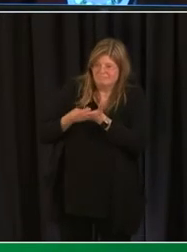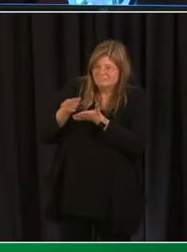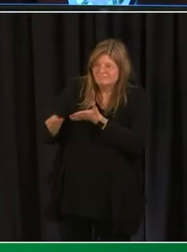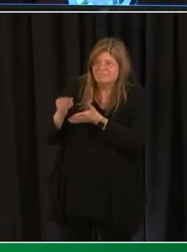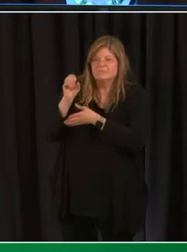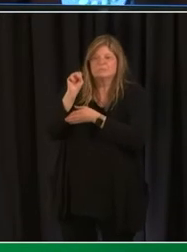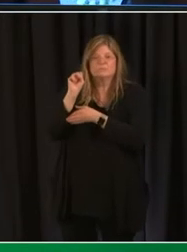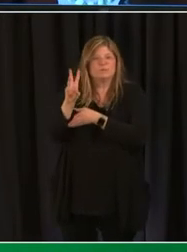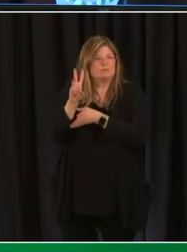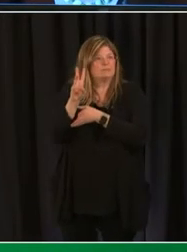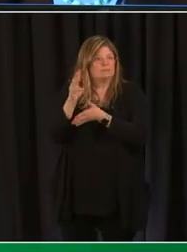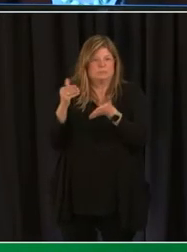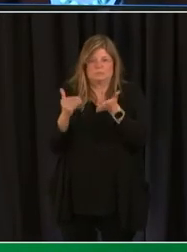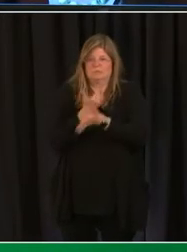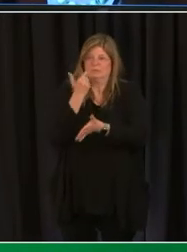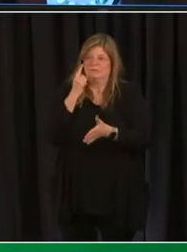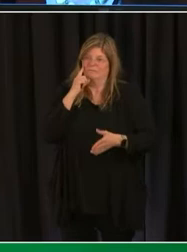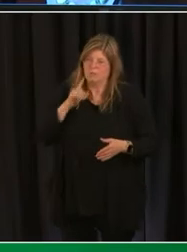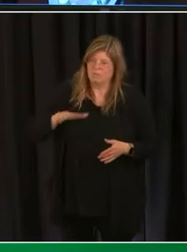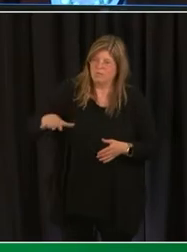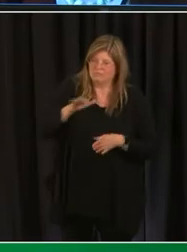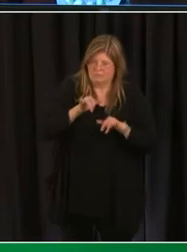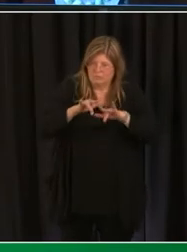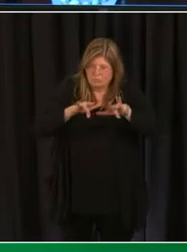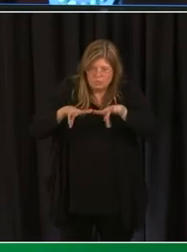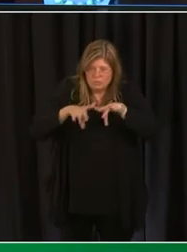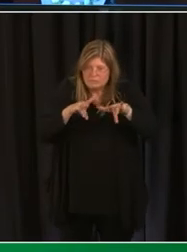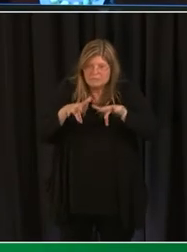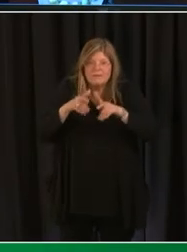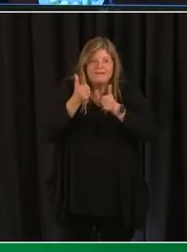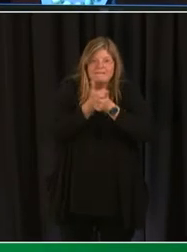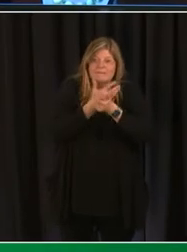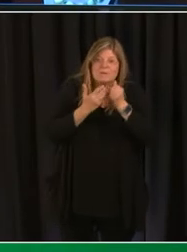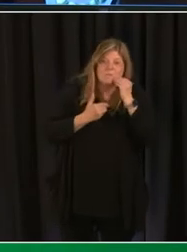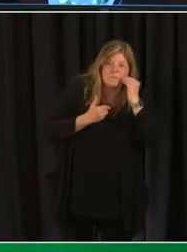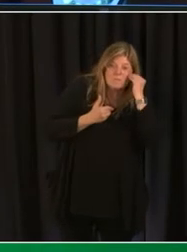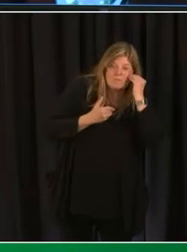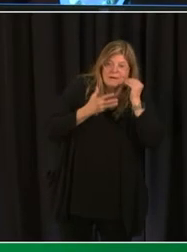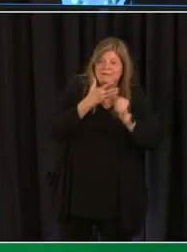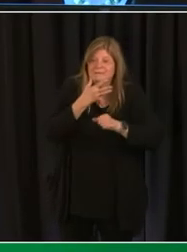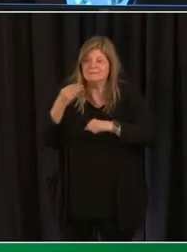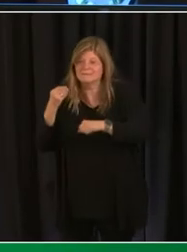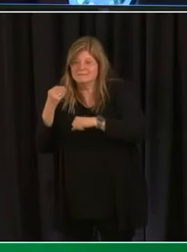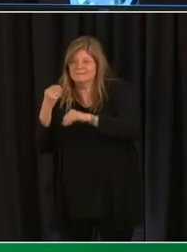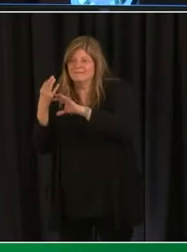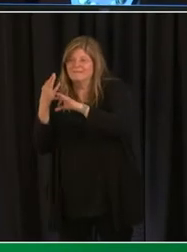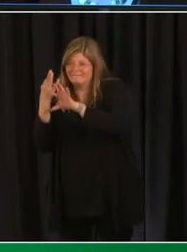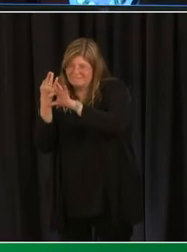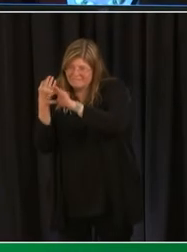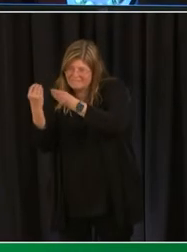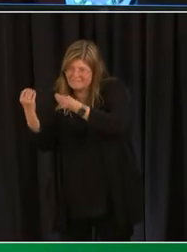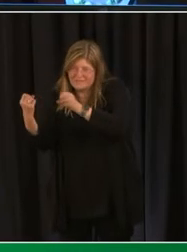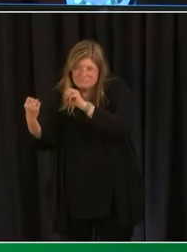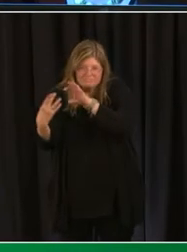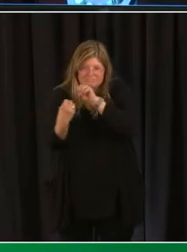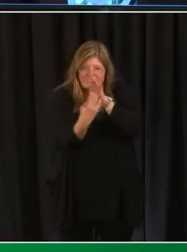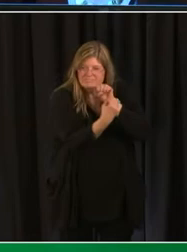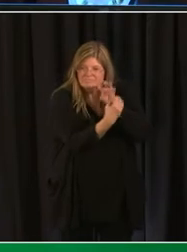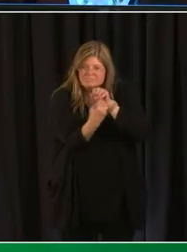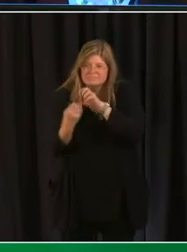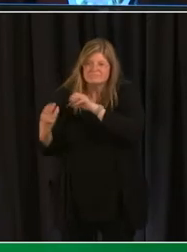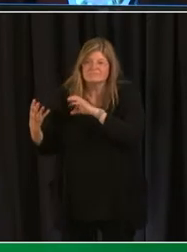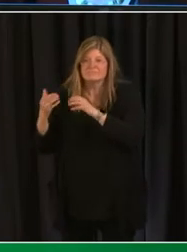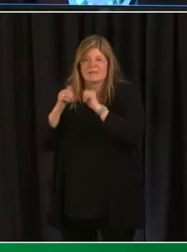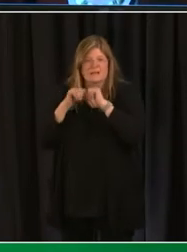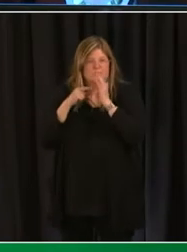instrumental music students can actually record their parts at home and receive feedback from their teacher and peers and showcase the whole class